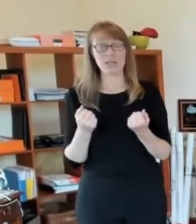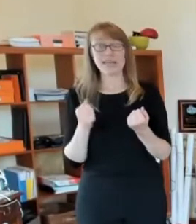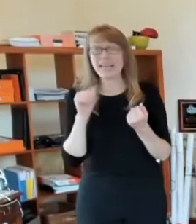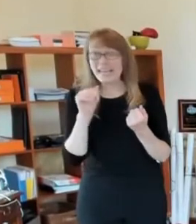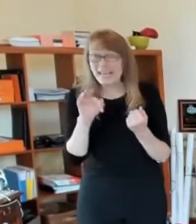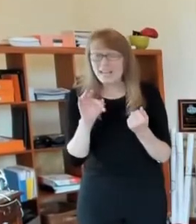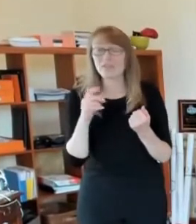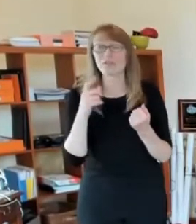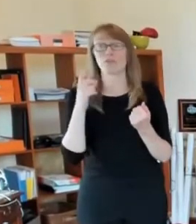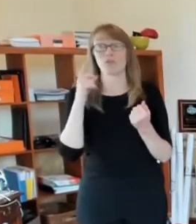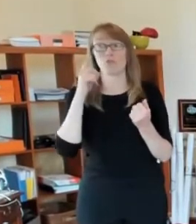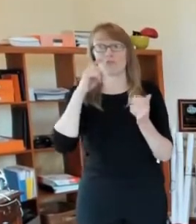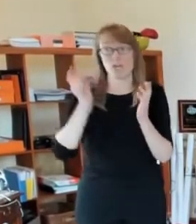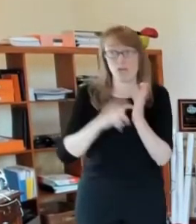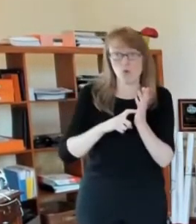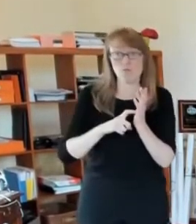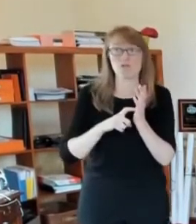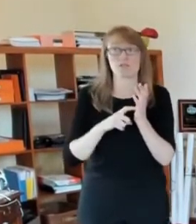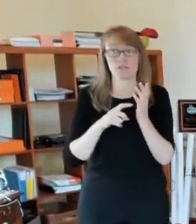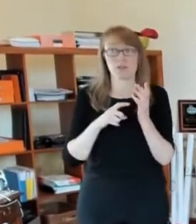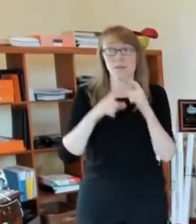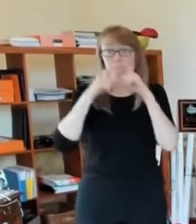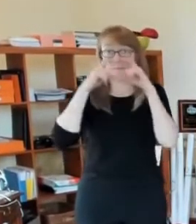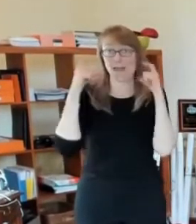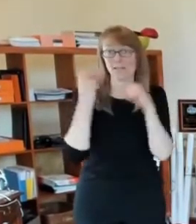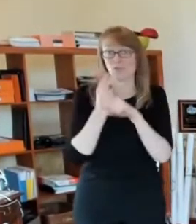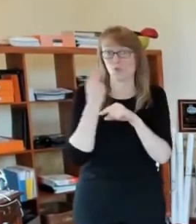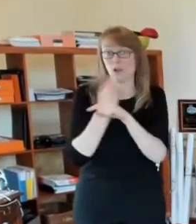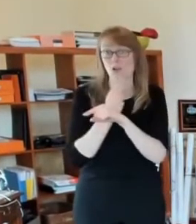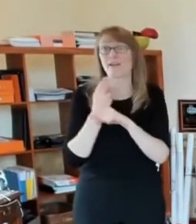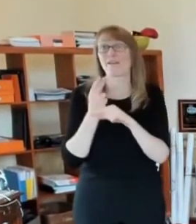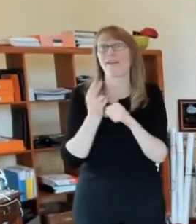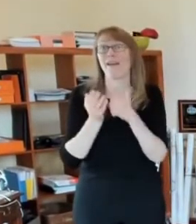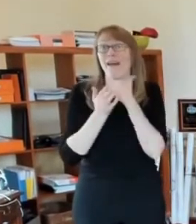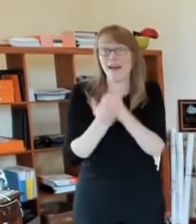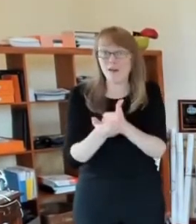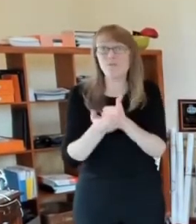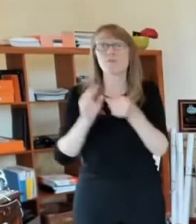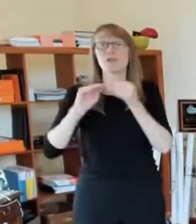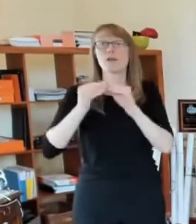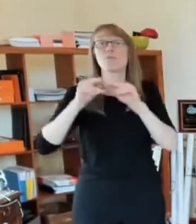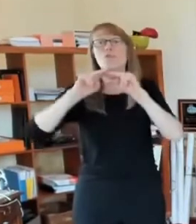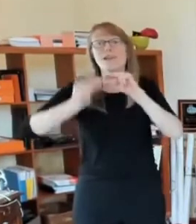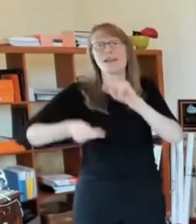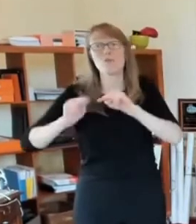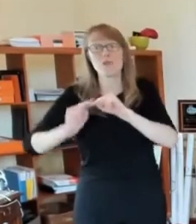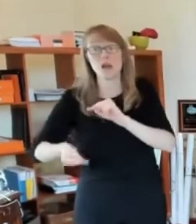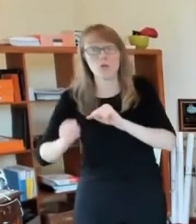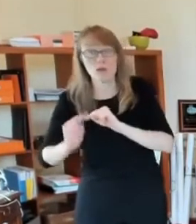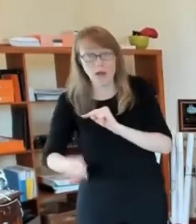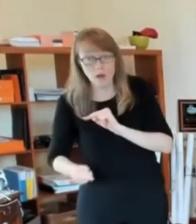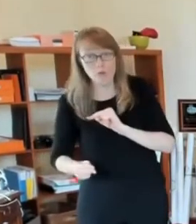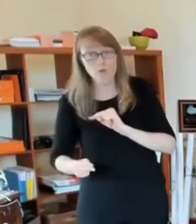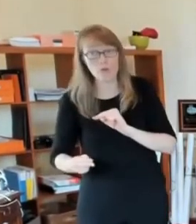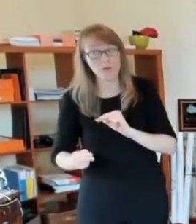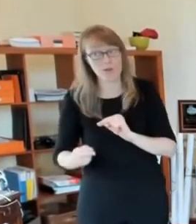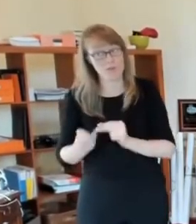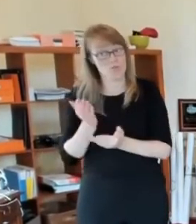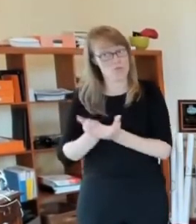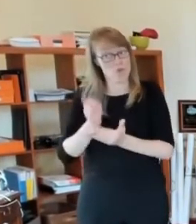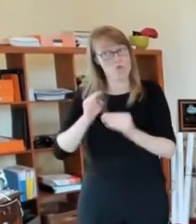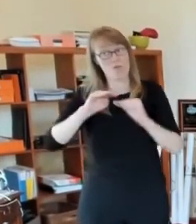which mask wearing just became mandatory two weeks ago, I think it was almost exactly two weeks ago.